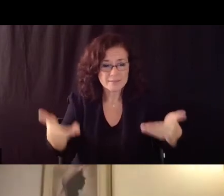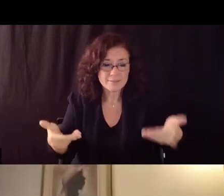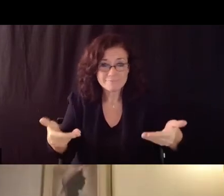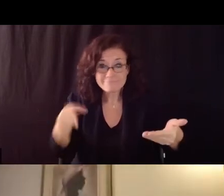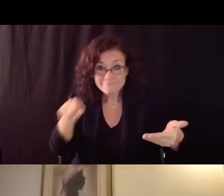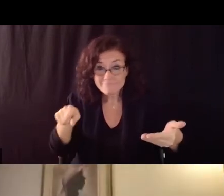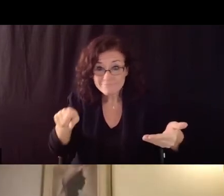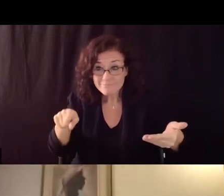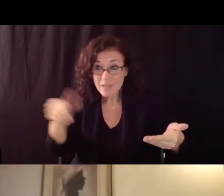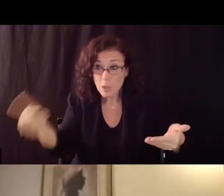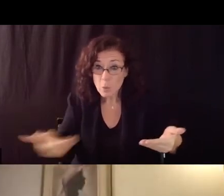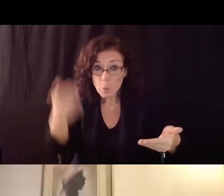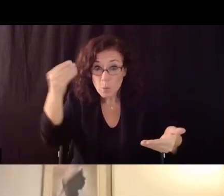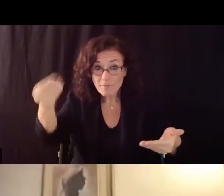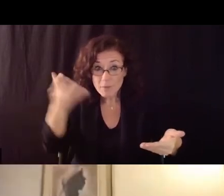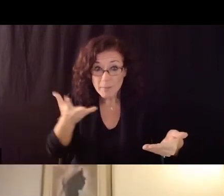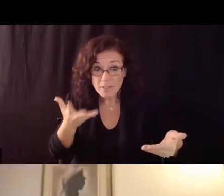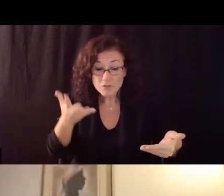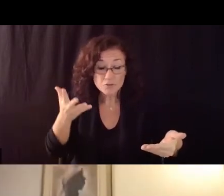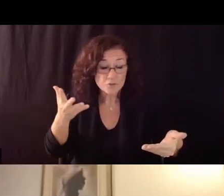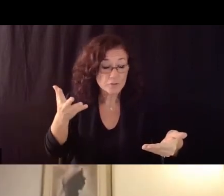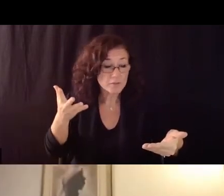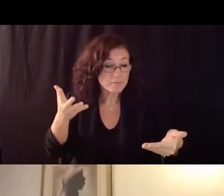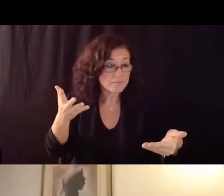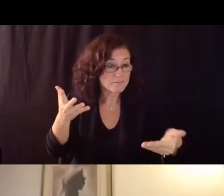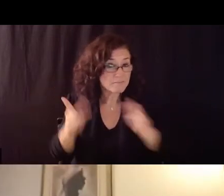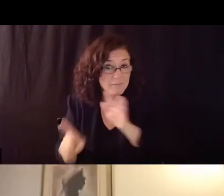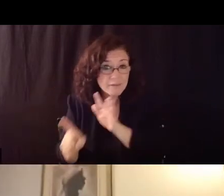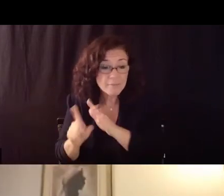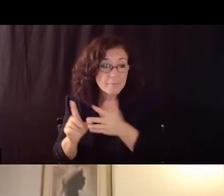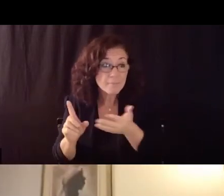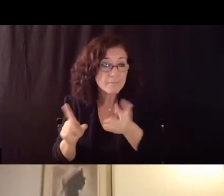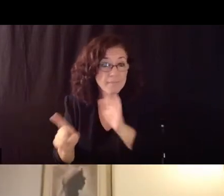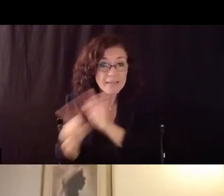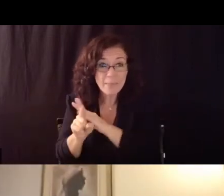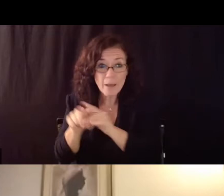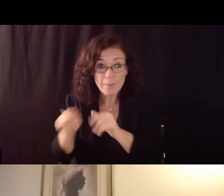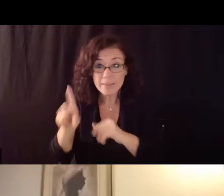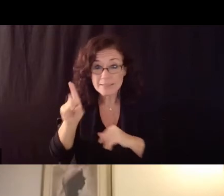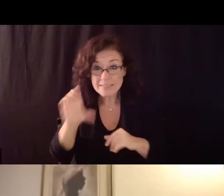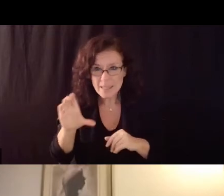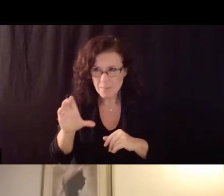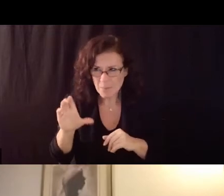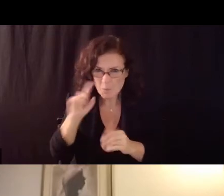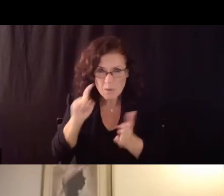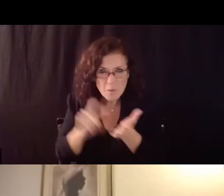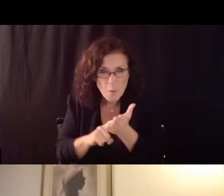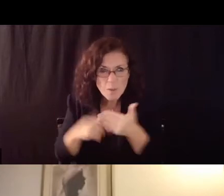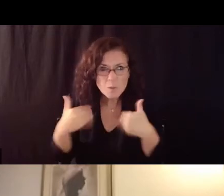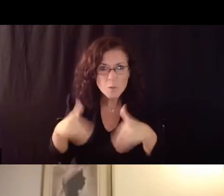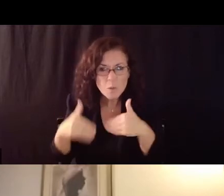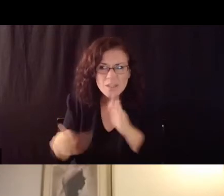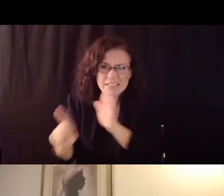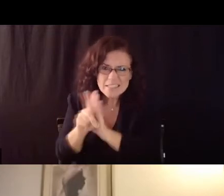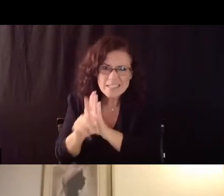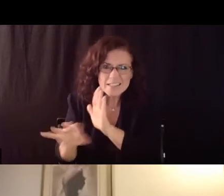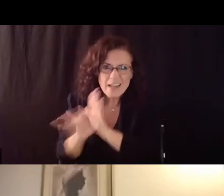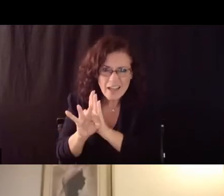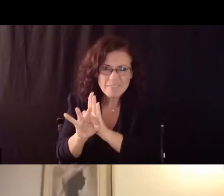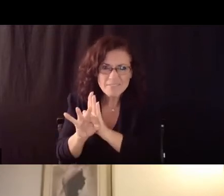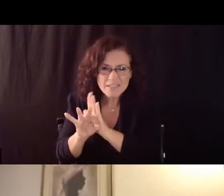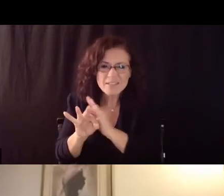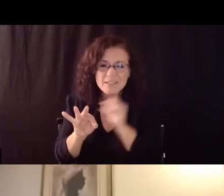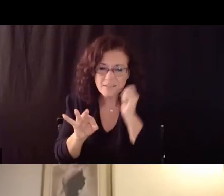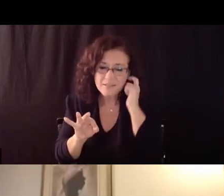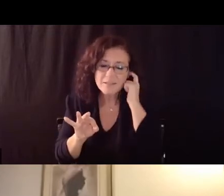we learned in december about the increased rate of 10 of d's and f's yet so we want to